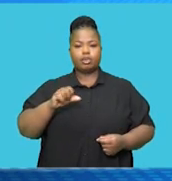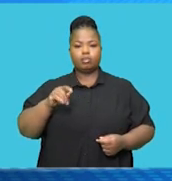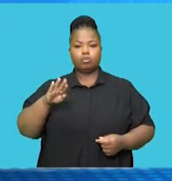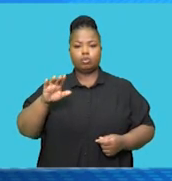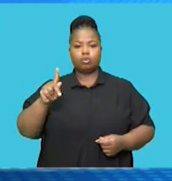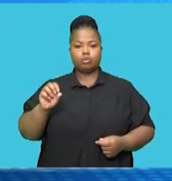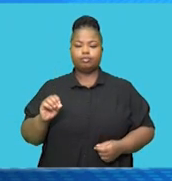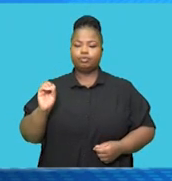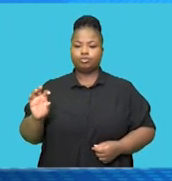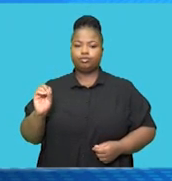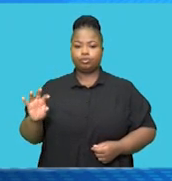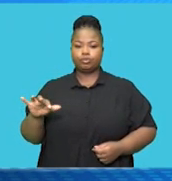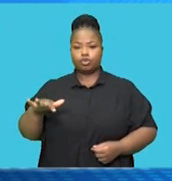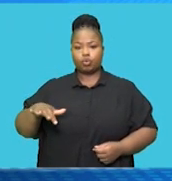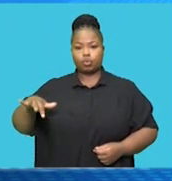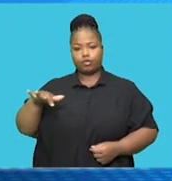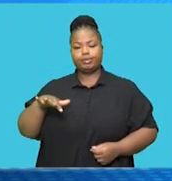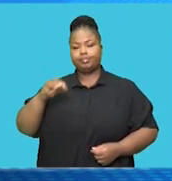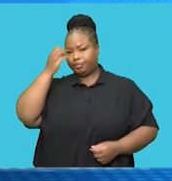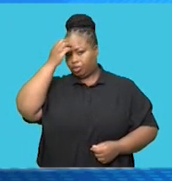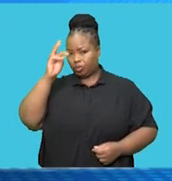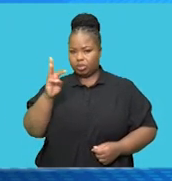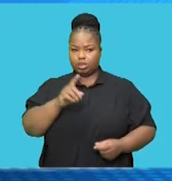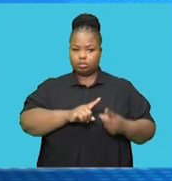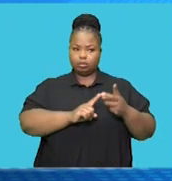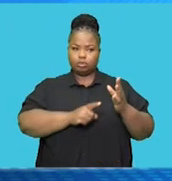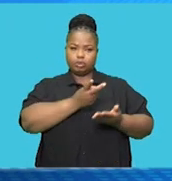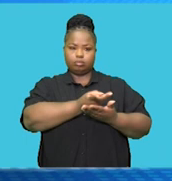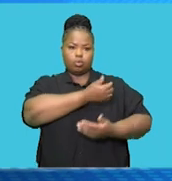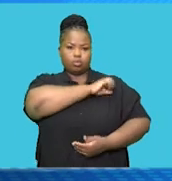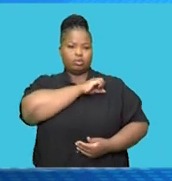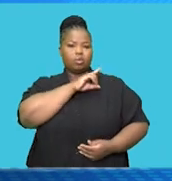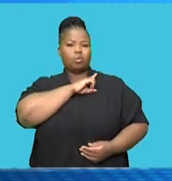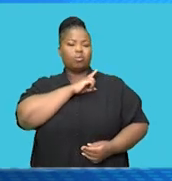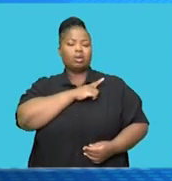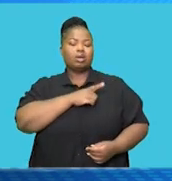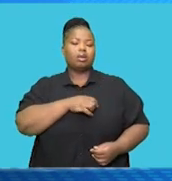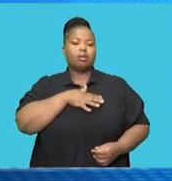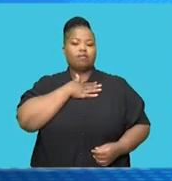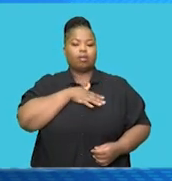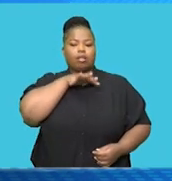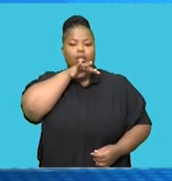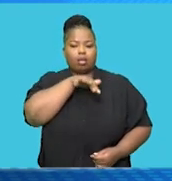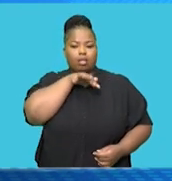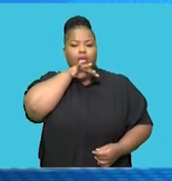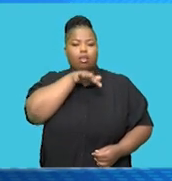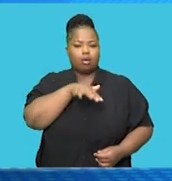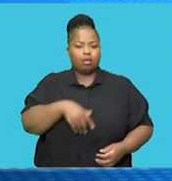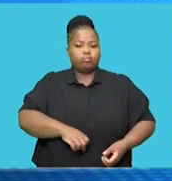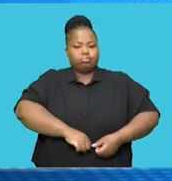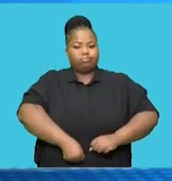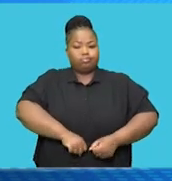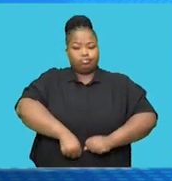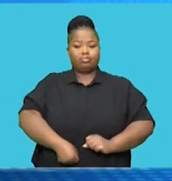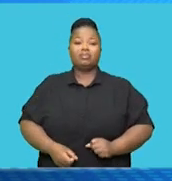were rushed to different local medical facilities after experiencing nausea, stomach cramps and